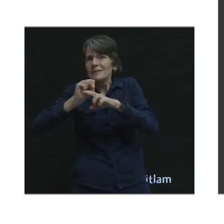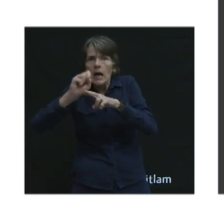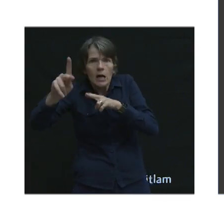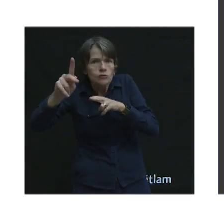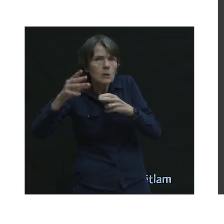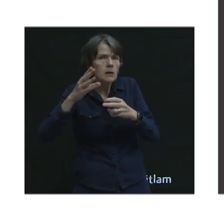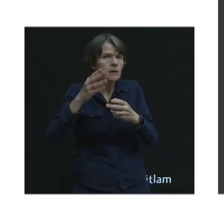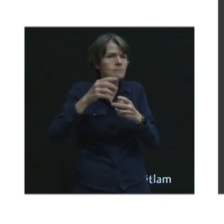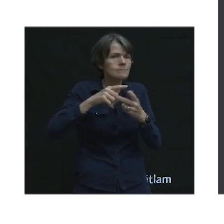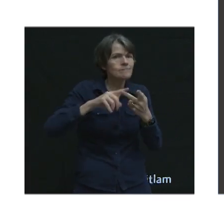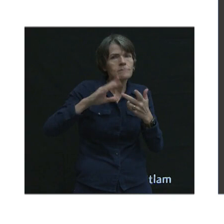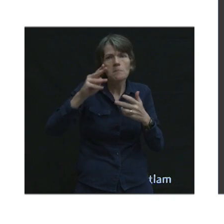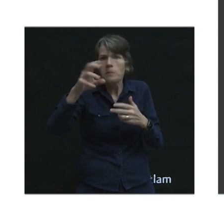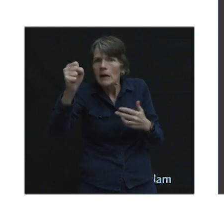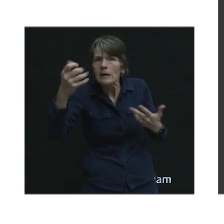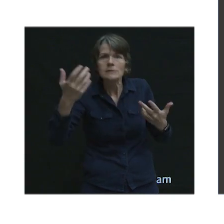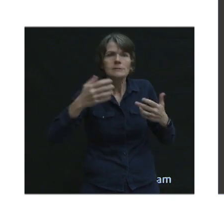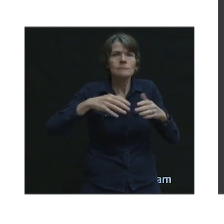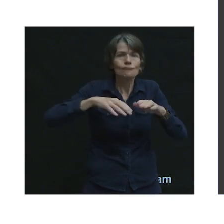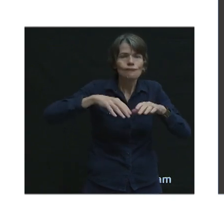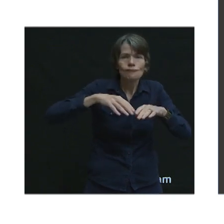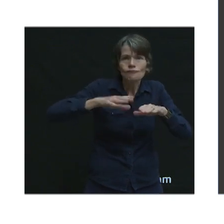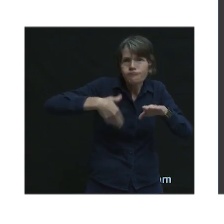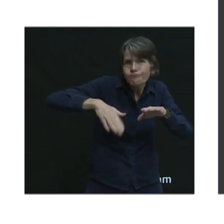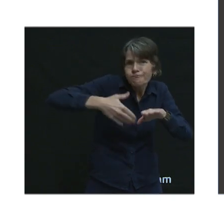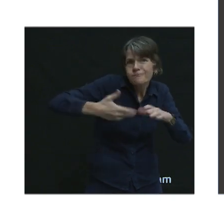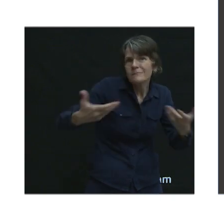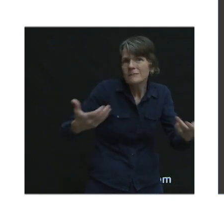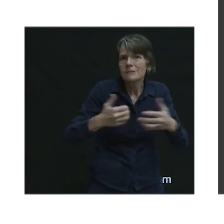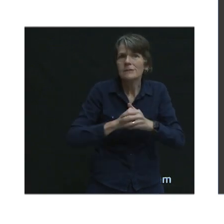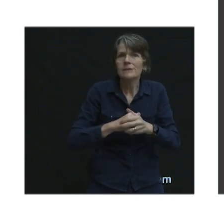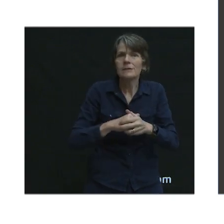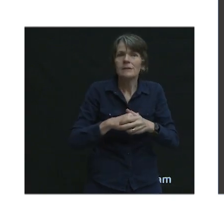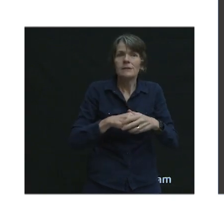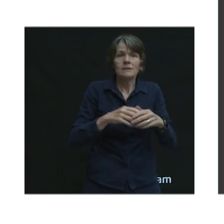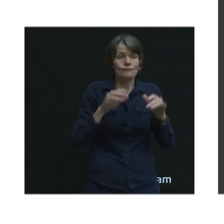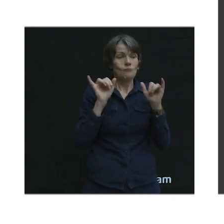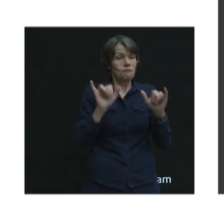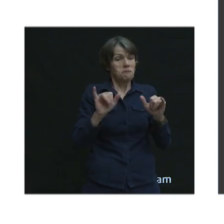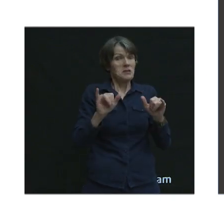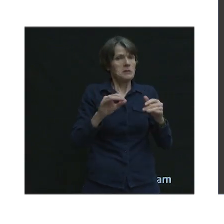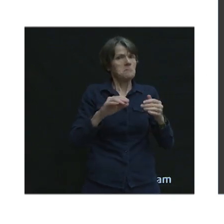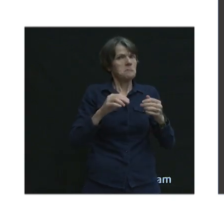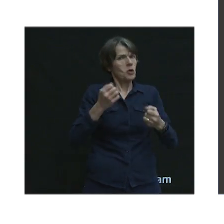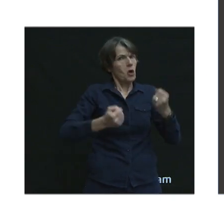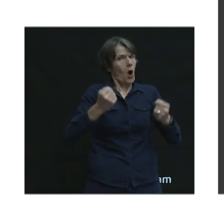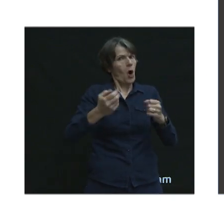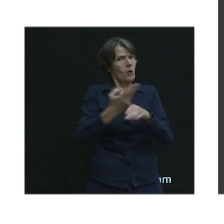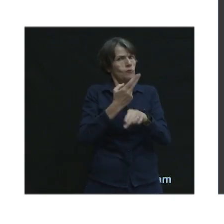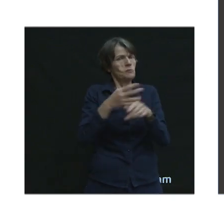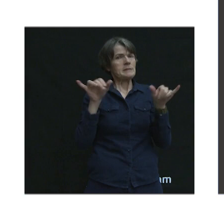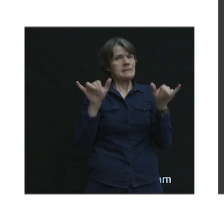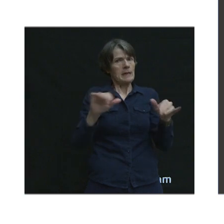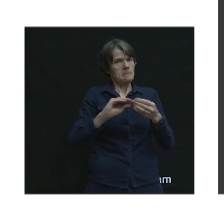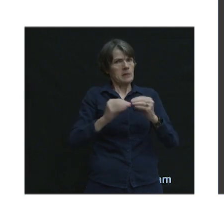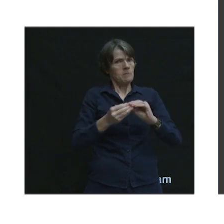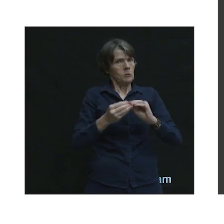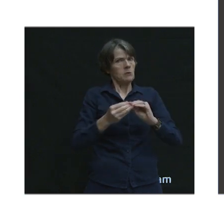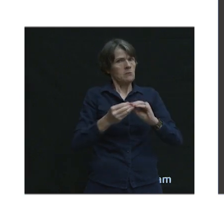this model says this is the same number of trips happening by motor vehicles as happens right now. So that stood out for me a lot.